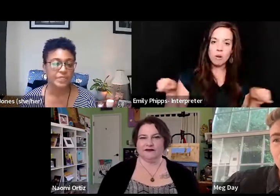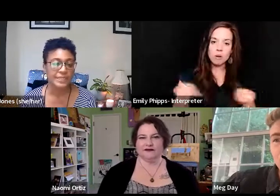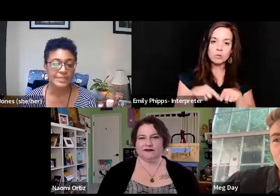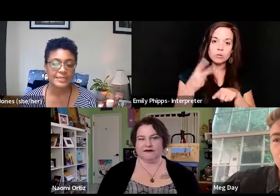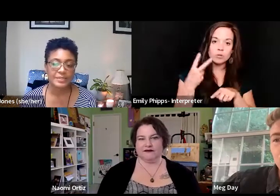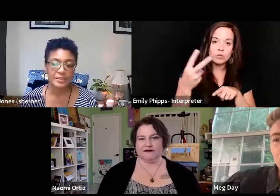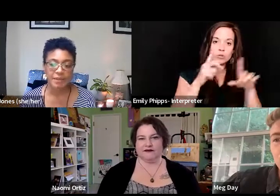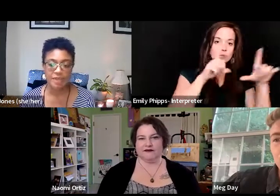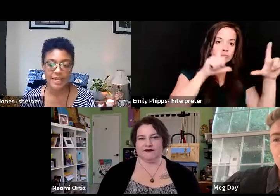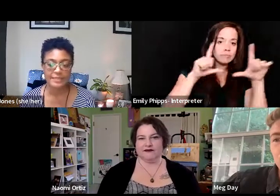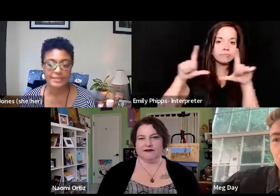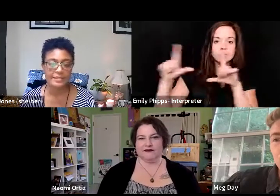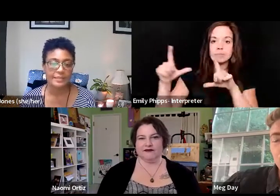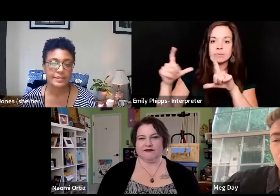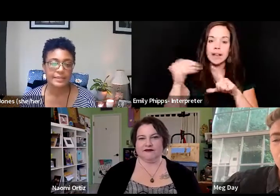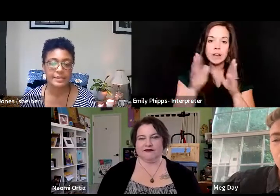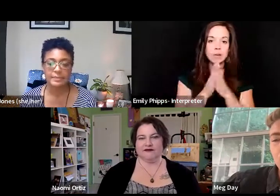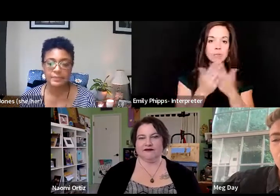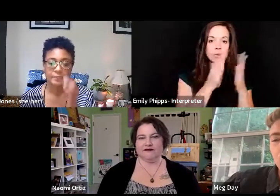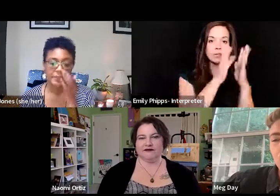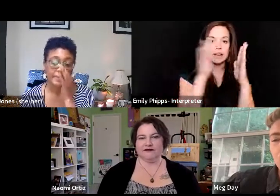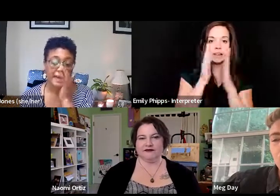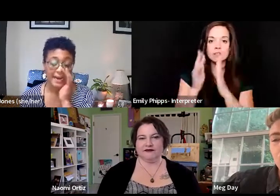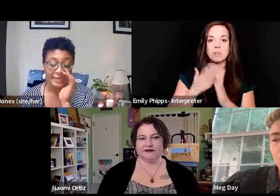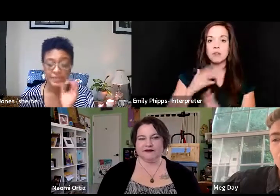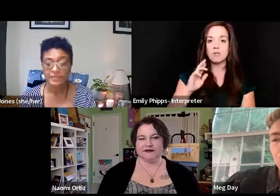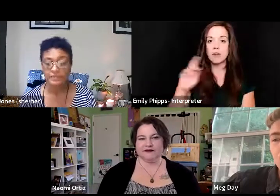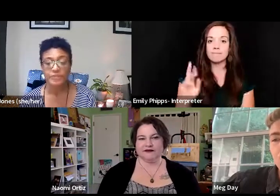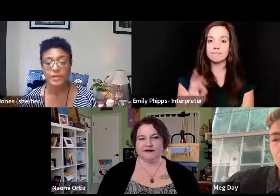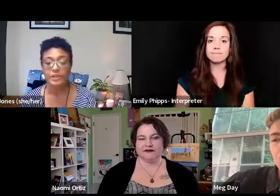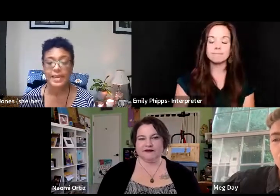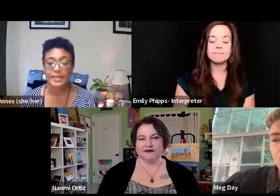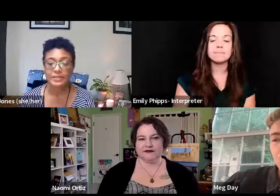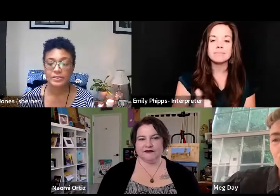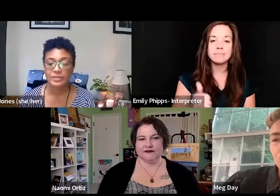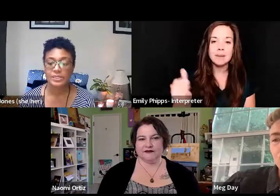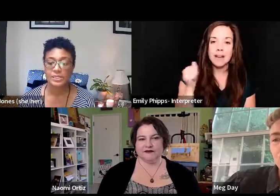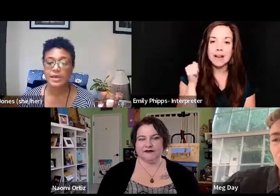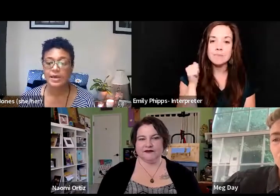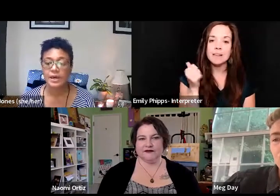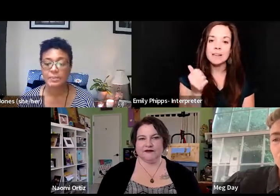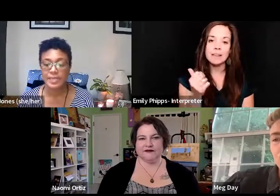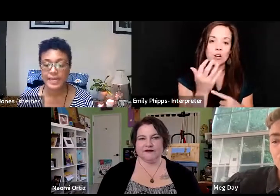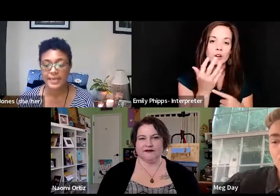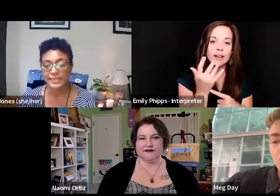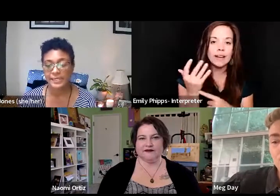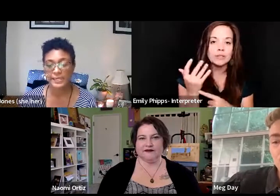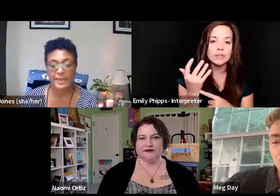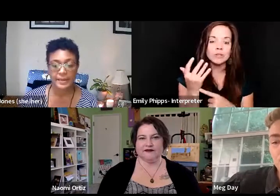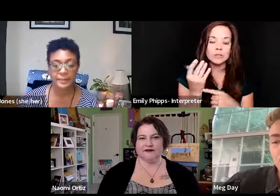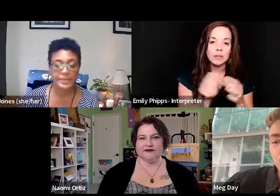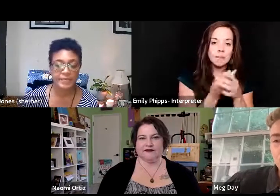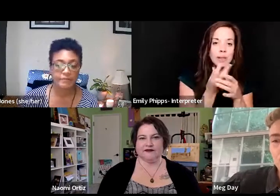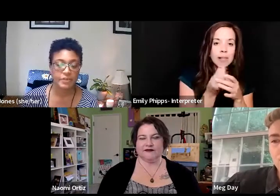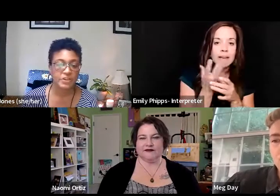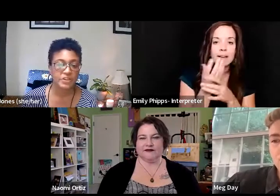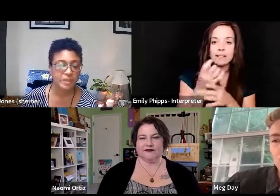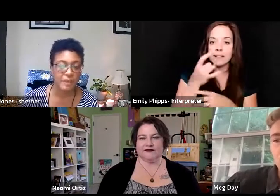photos and a filled bookcase to my right. Behind me are candles, a plant, a